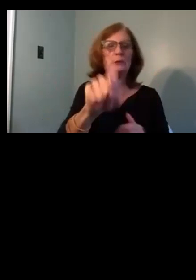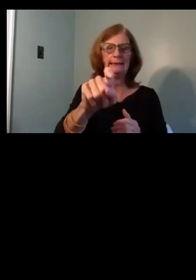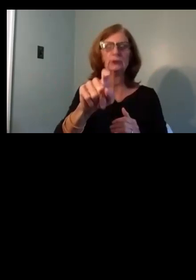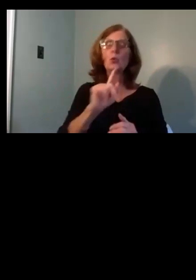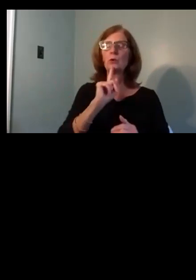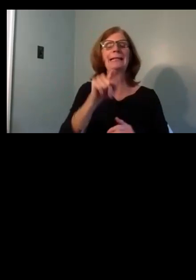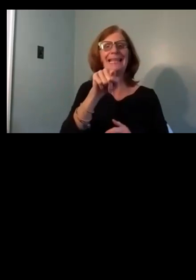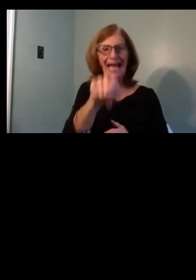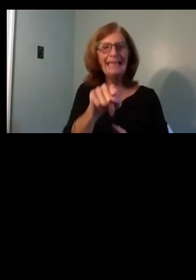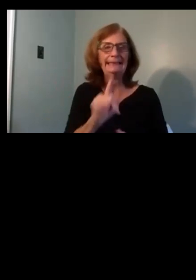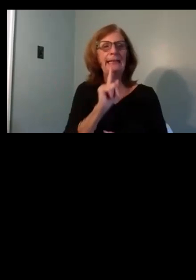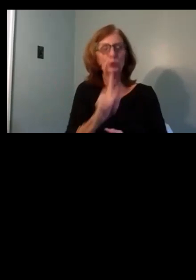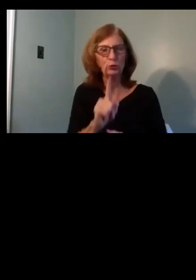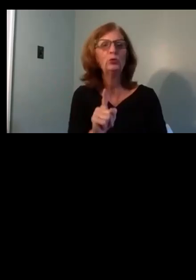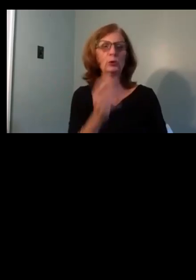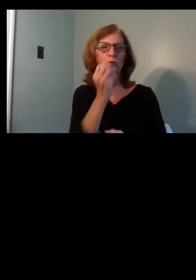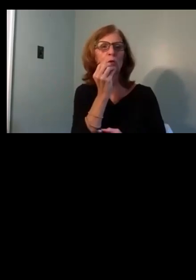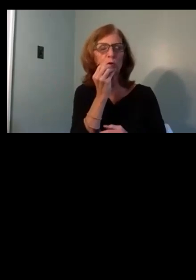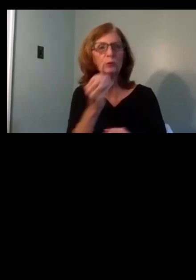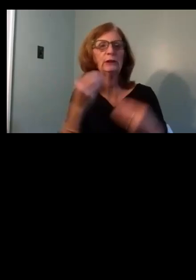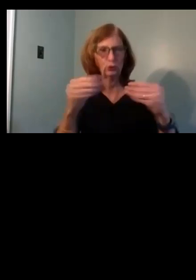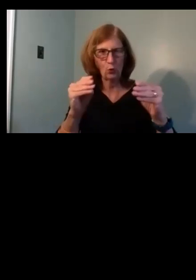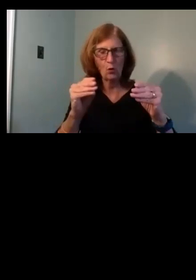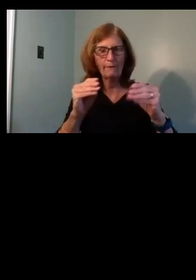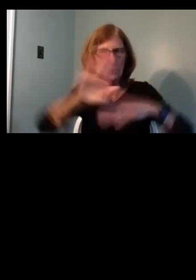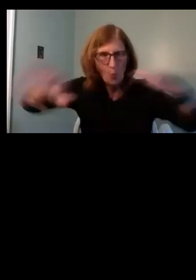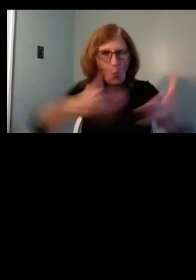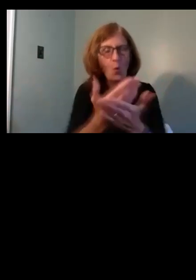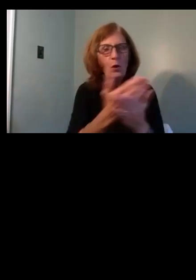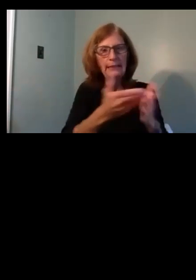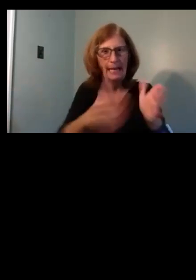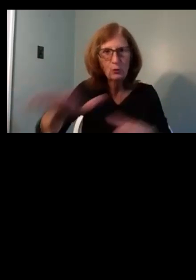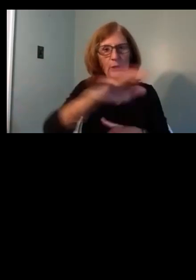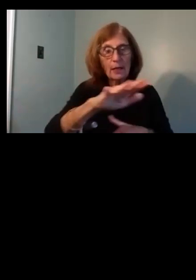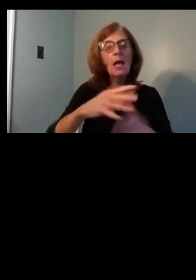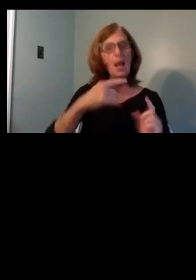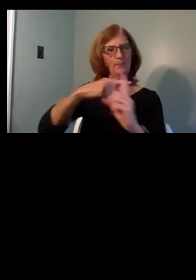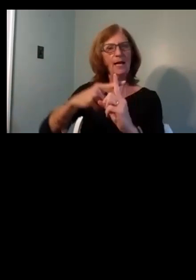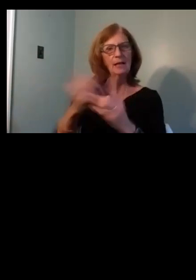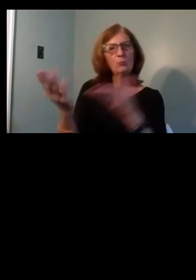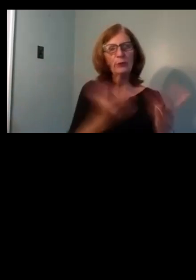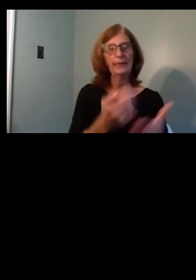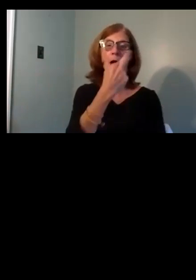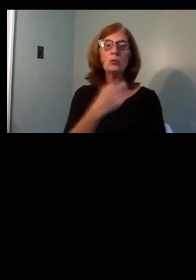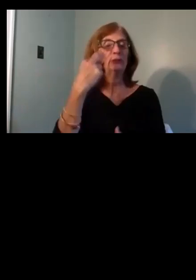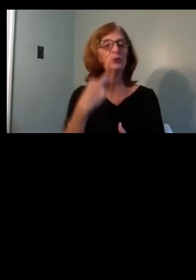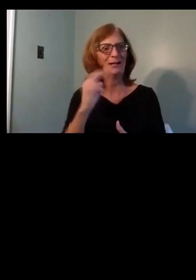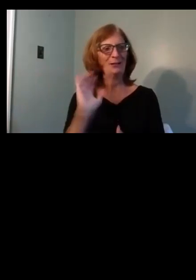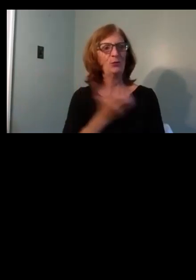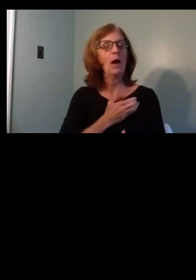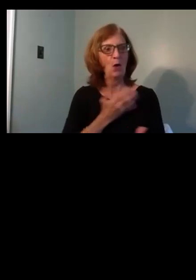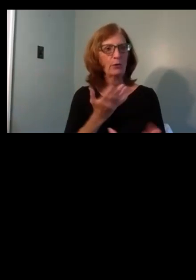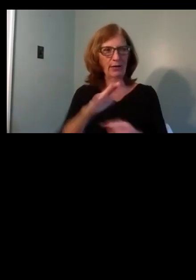be a grocery store that is servicing the neighborhood, while also then bringing the restaurant to the neighborhood, which also will increase its footprint,